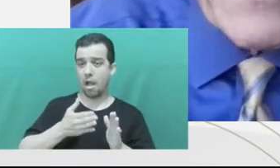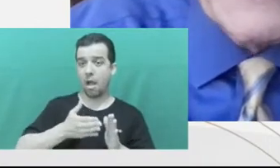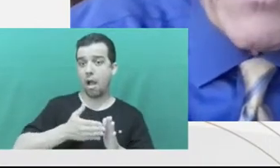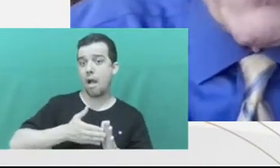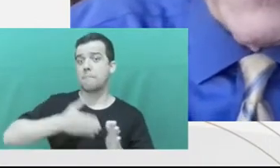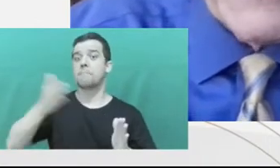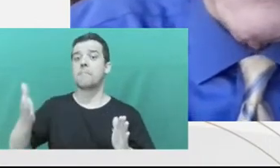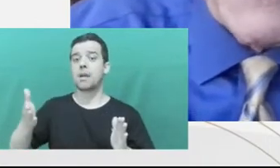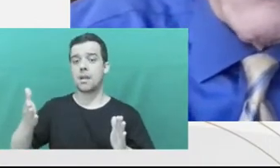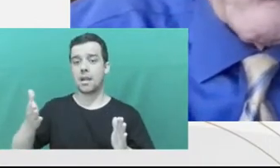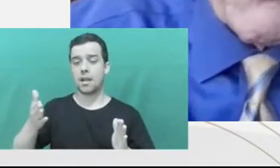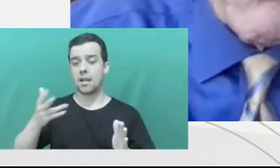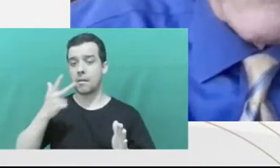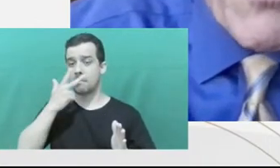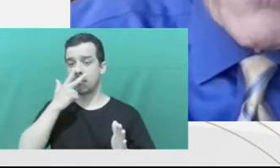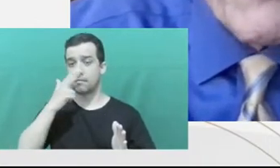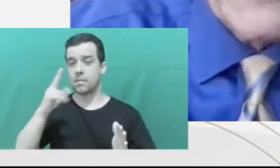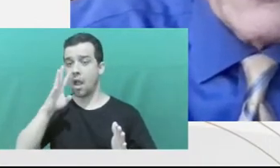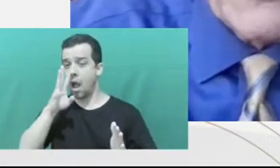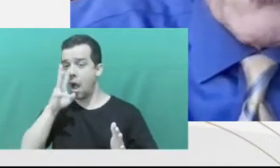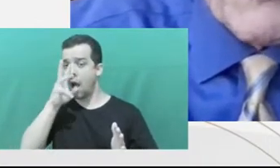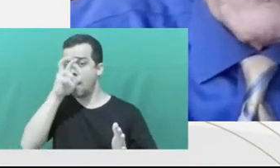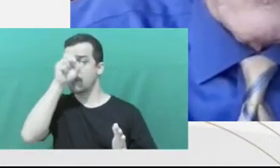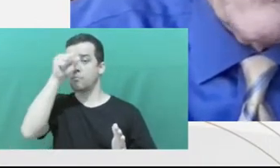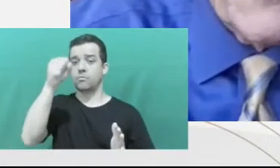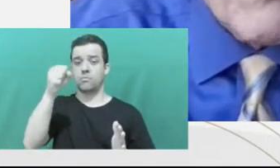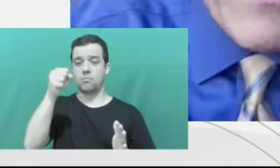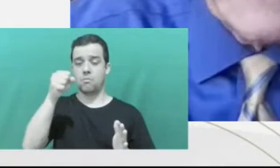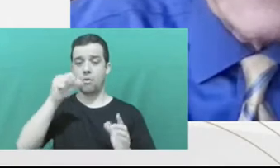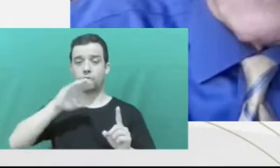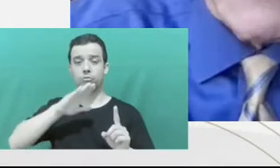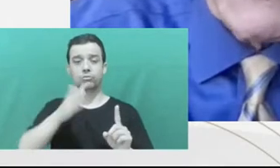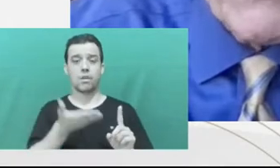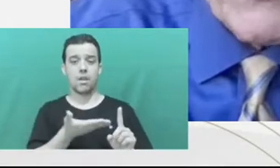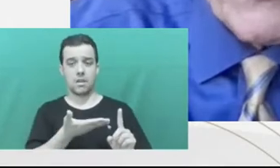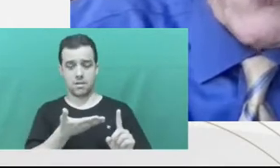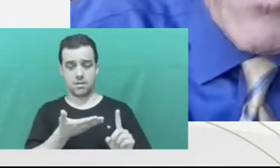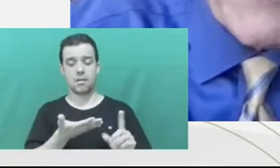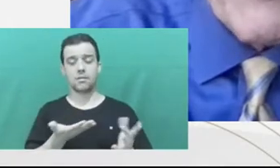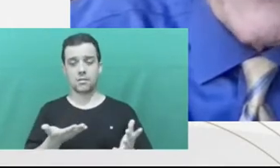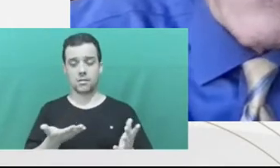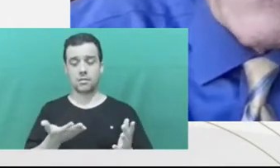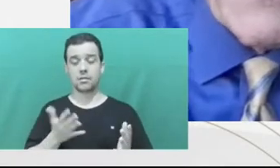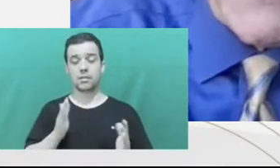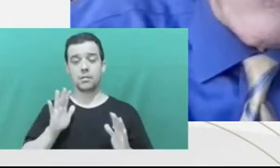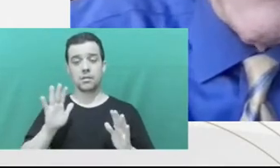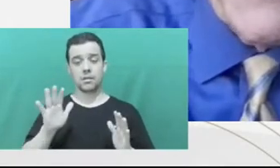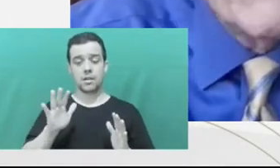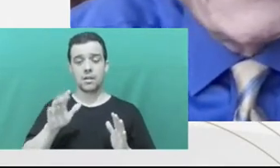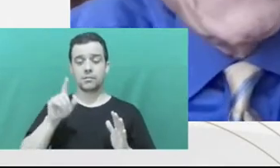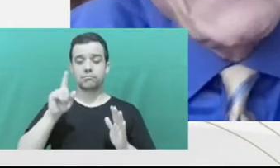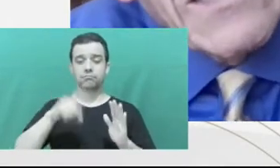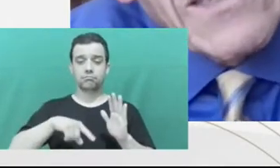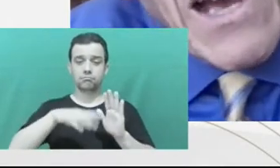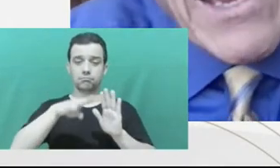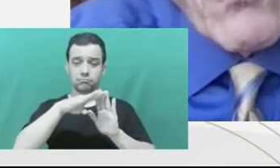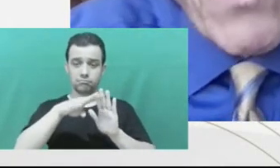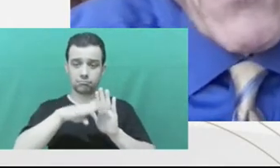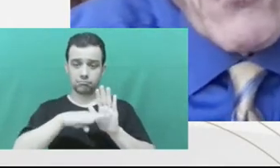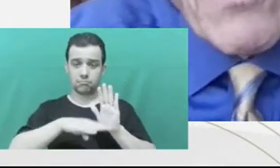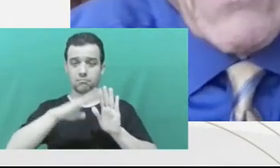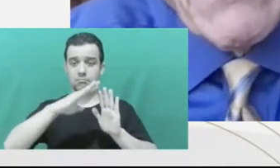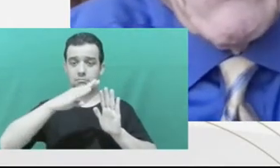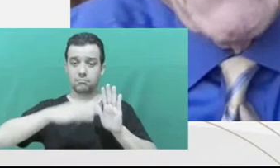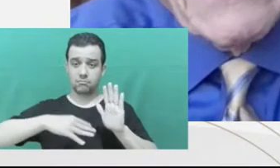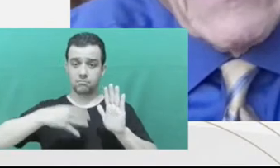these guidelines tell us what Congress has determined to be the right sentence for the crime. And then we can decide